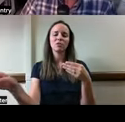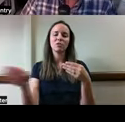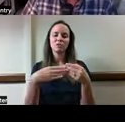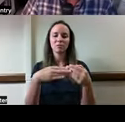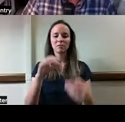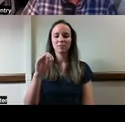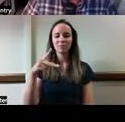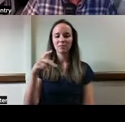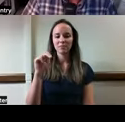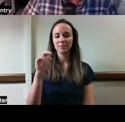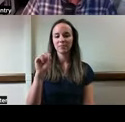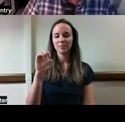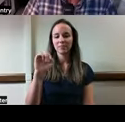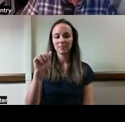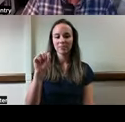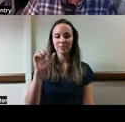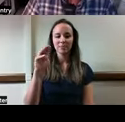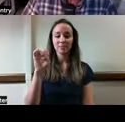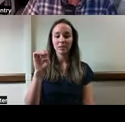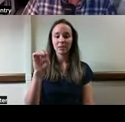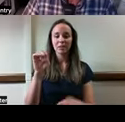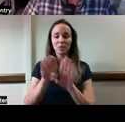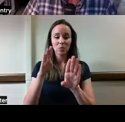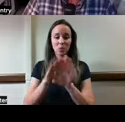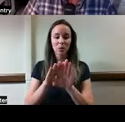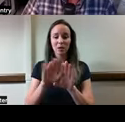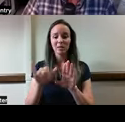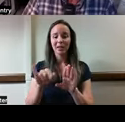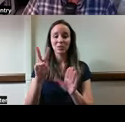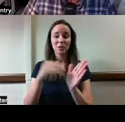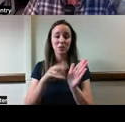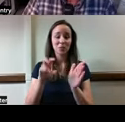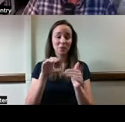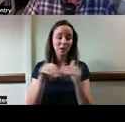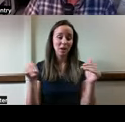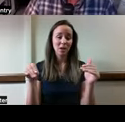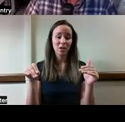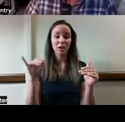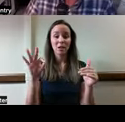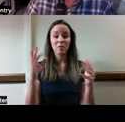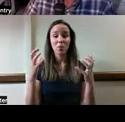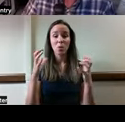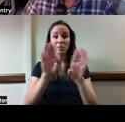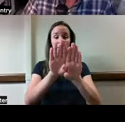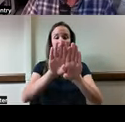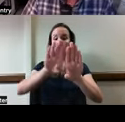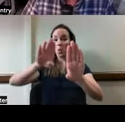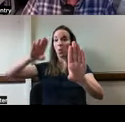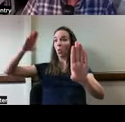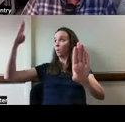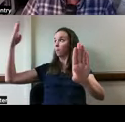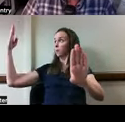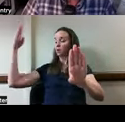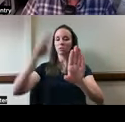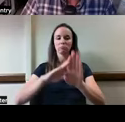$2200 is nevertheless the gold standard of heavy front door opening devices. The